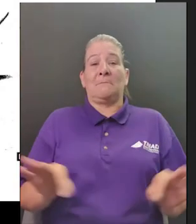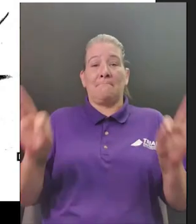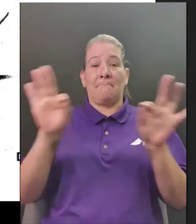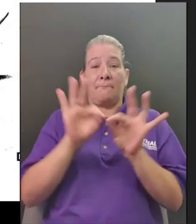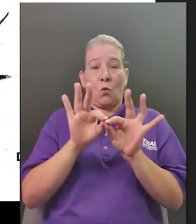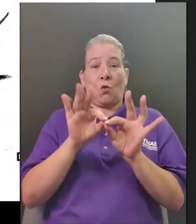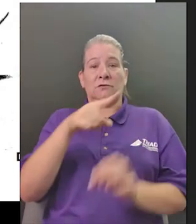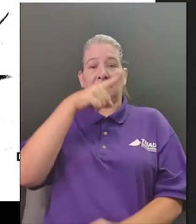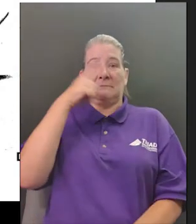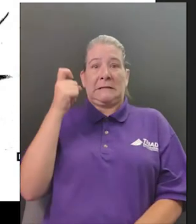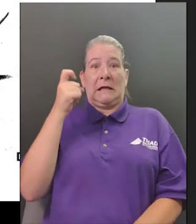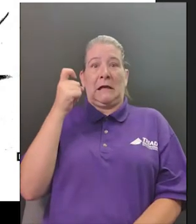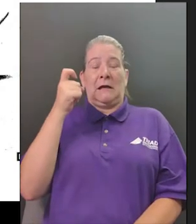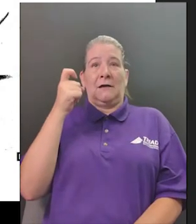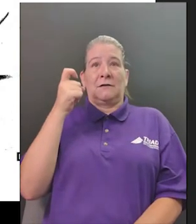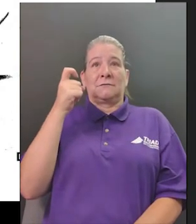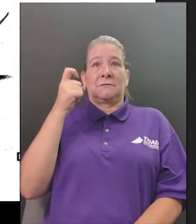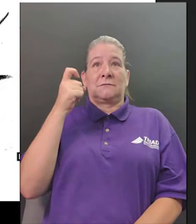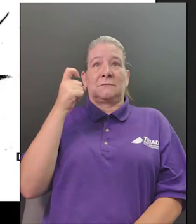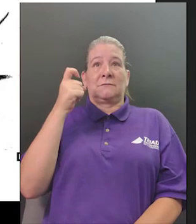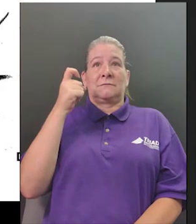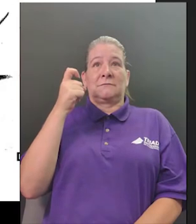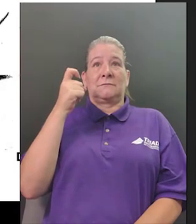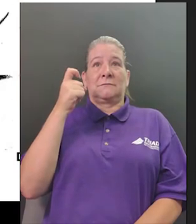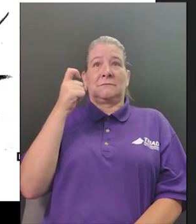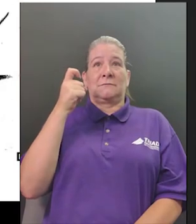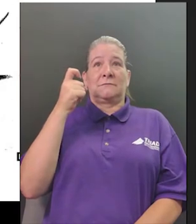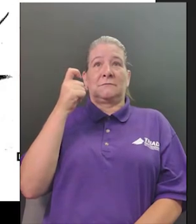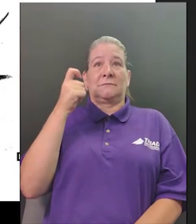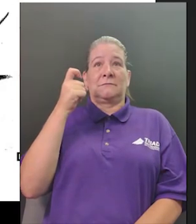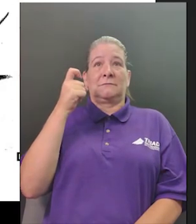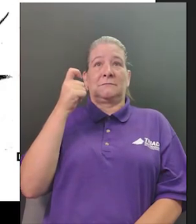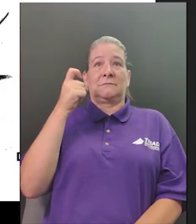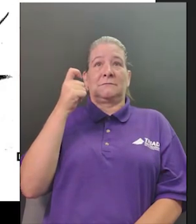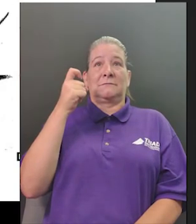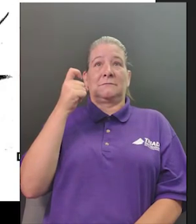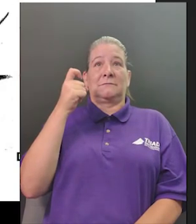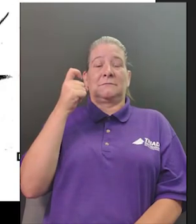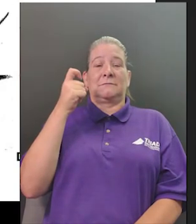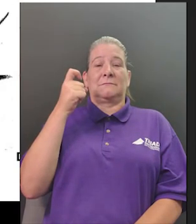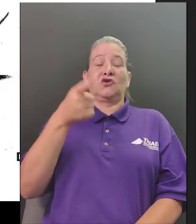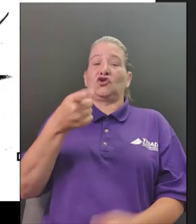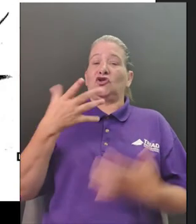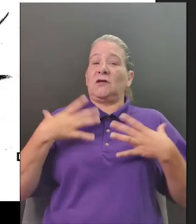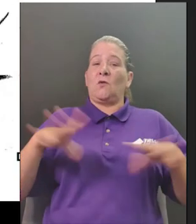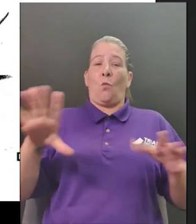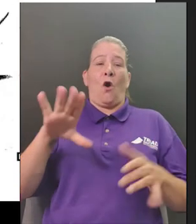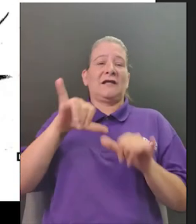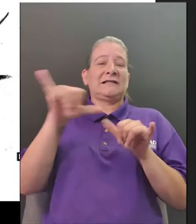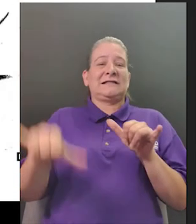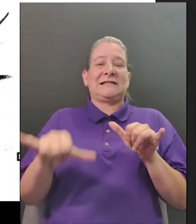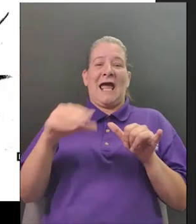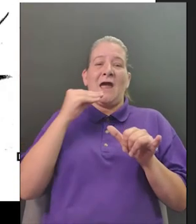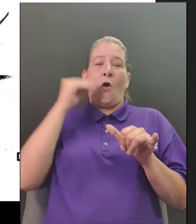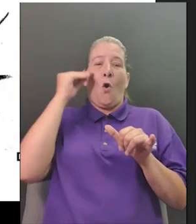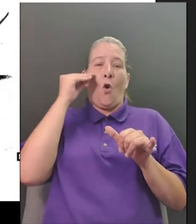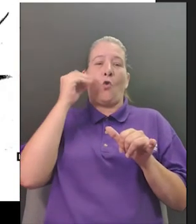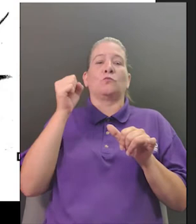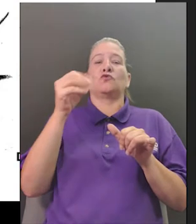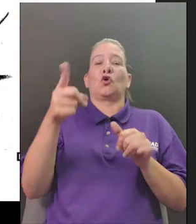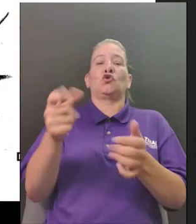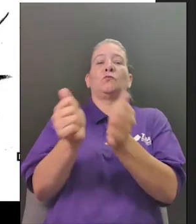that's my disguise for the evening and if you want to share your disguise it looks like a lot of people found some hats